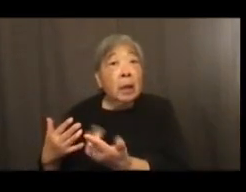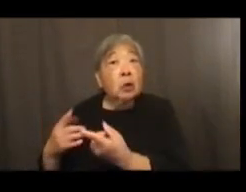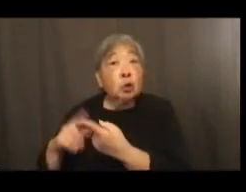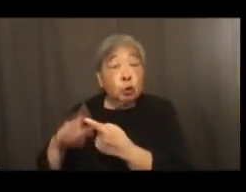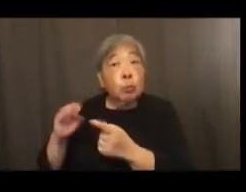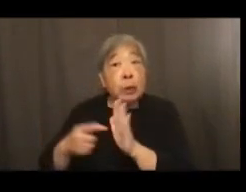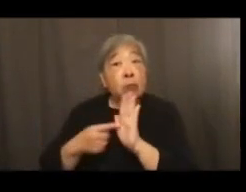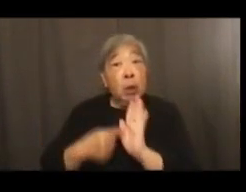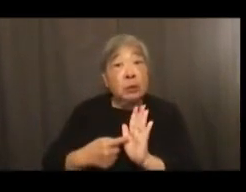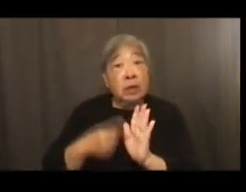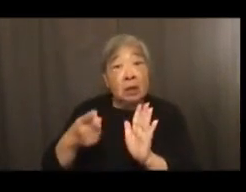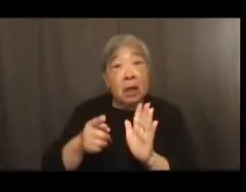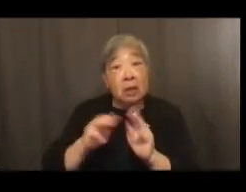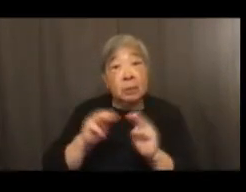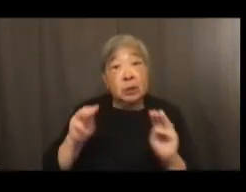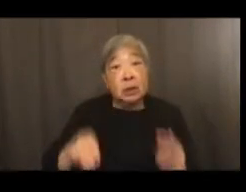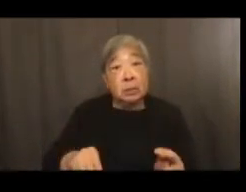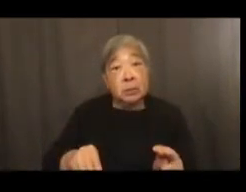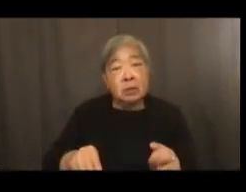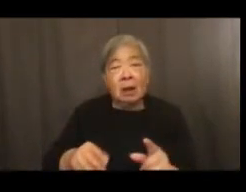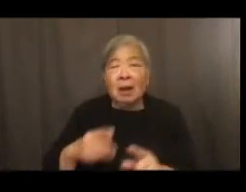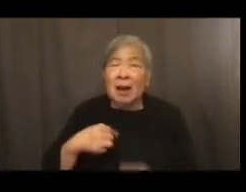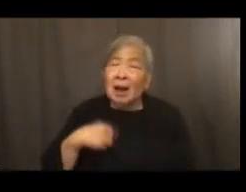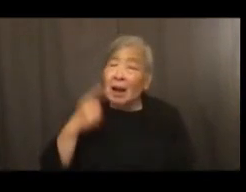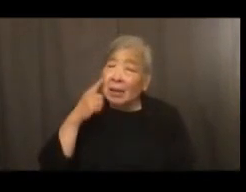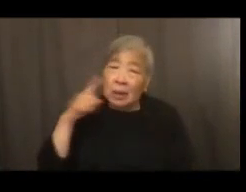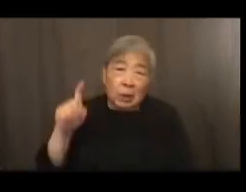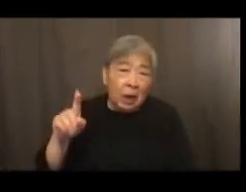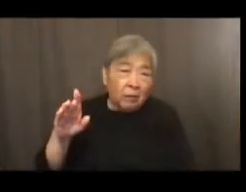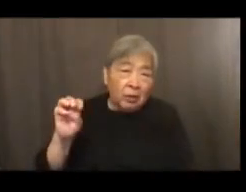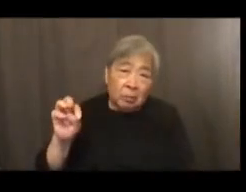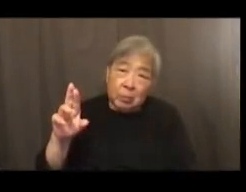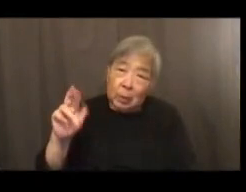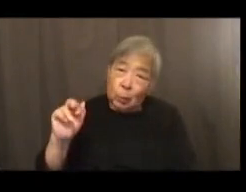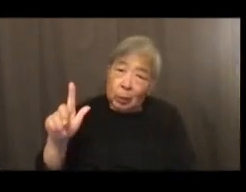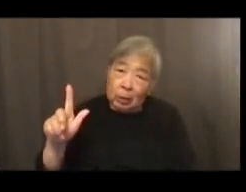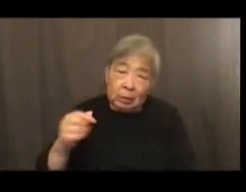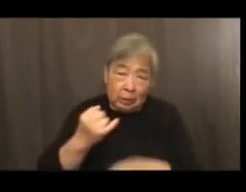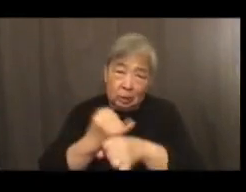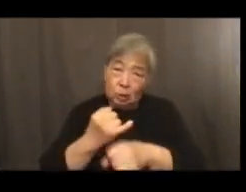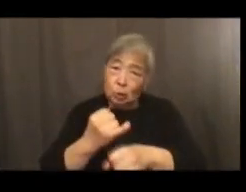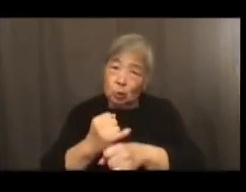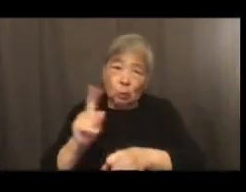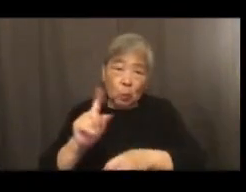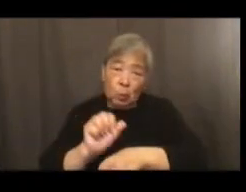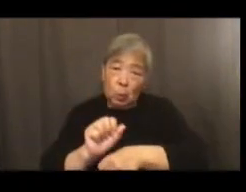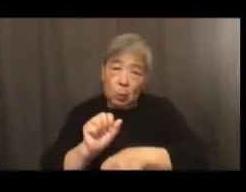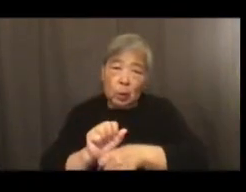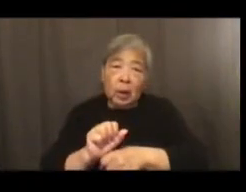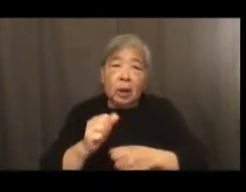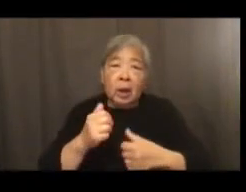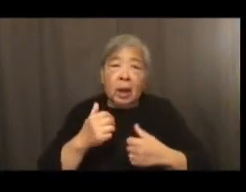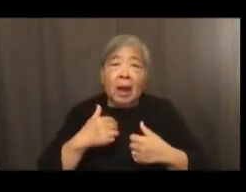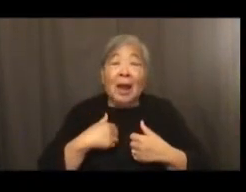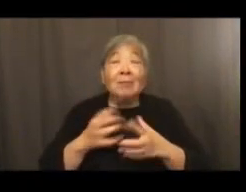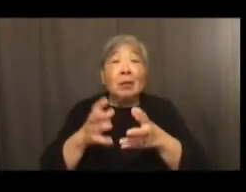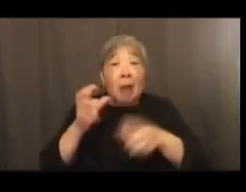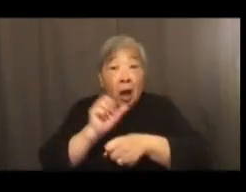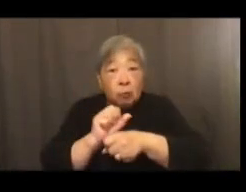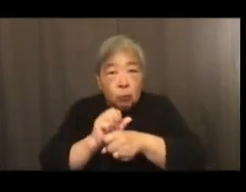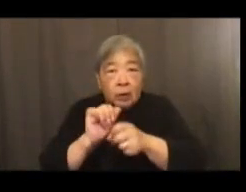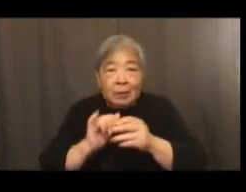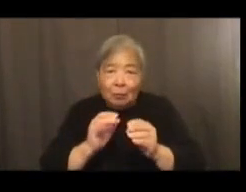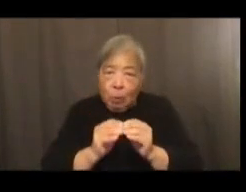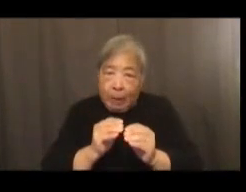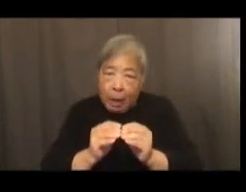a very long time. I think we have to be real about also the institution in which we work. There's a lot of reparative work that this